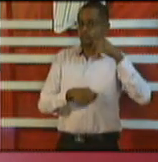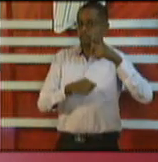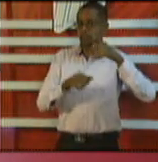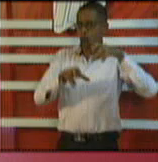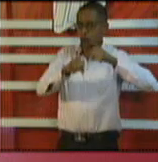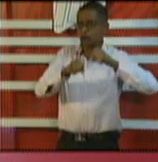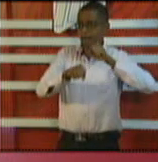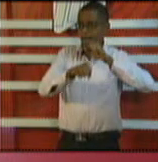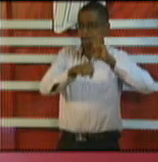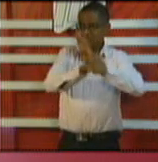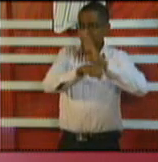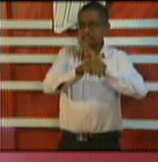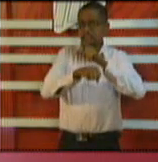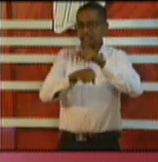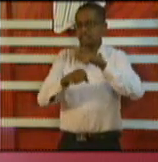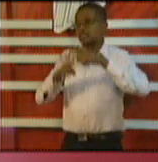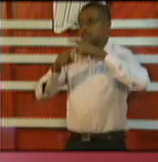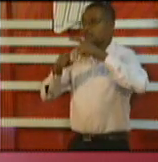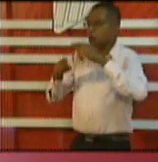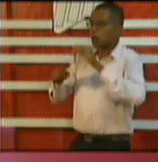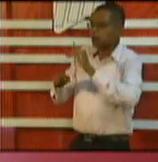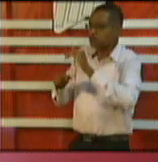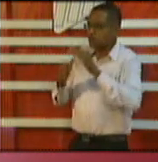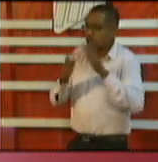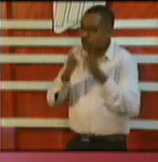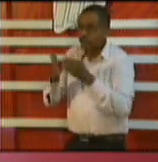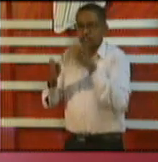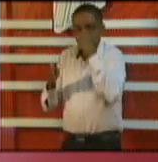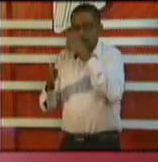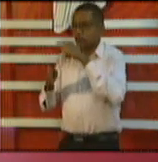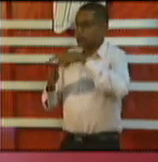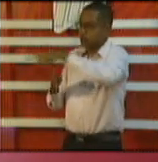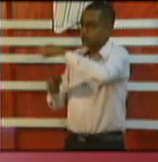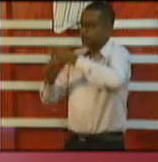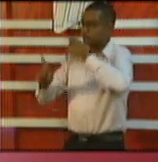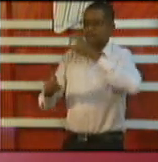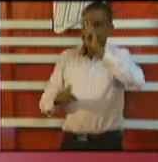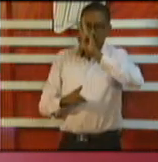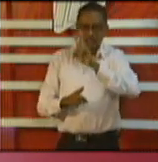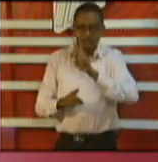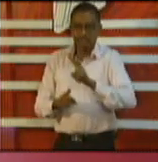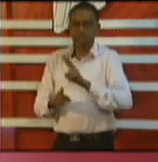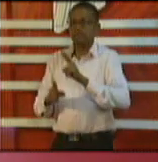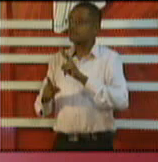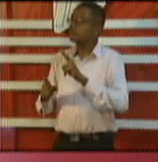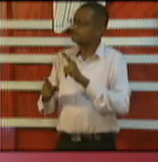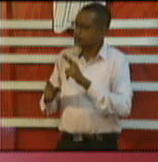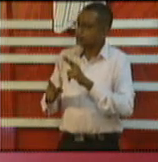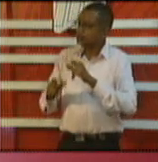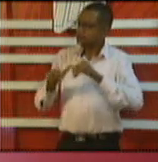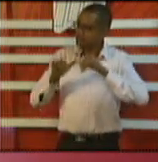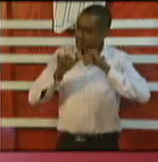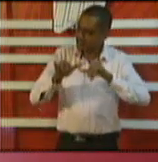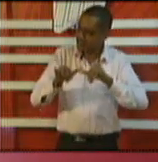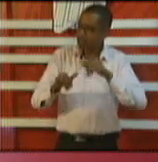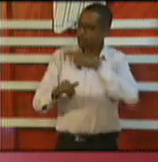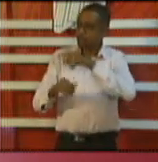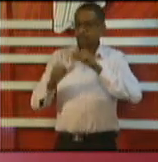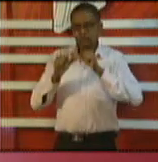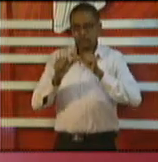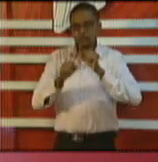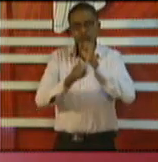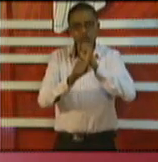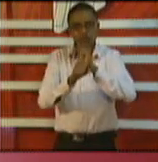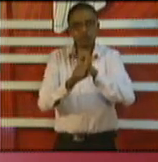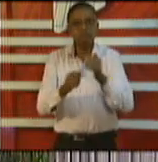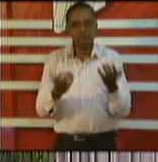in order for them to restart working you know how is that particular facility being dealt with at this time thank you Young would you go first please